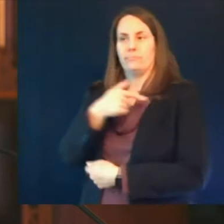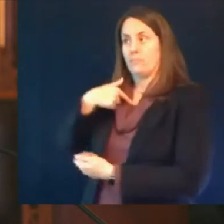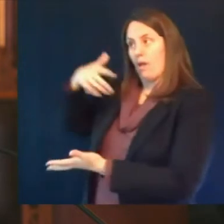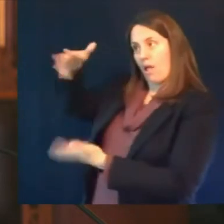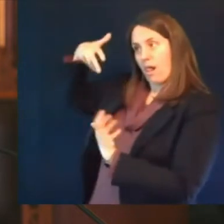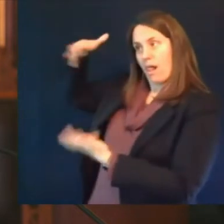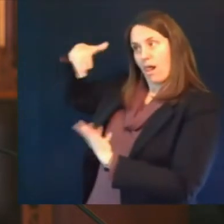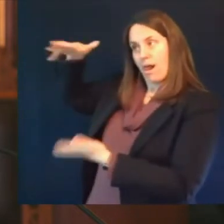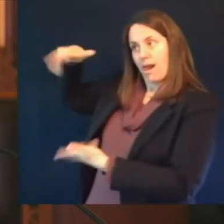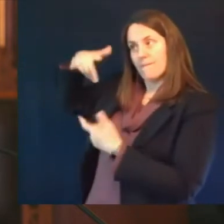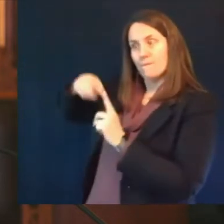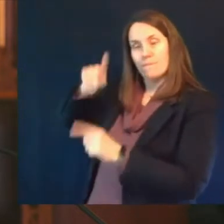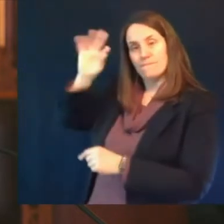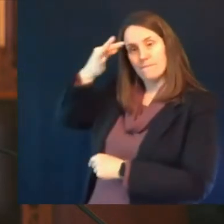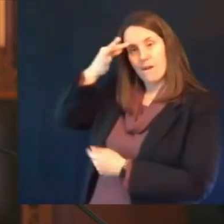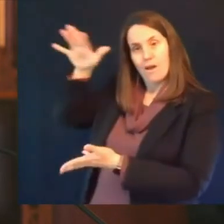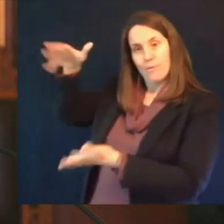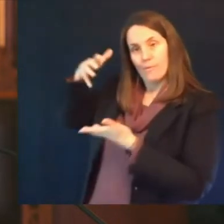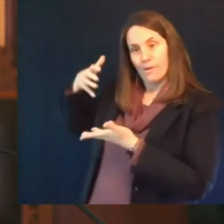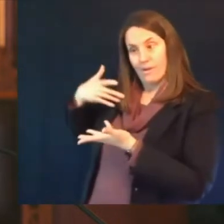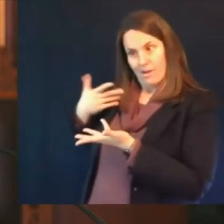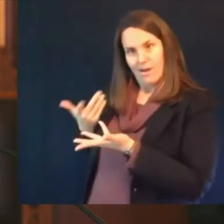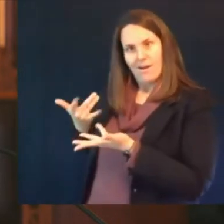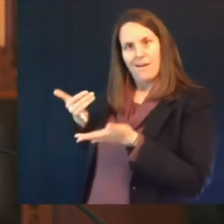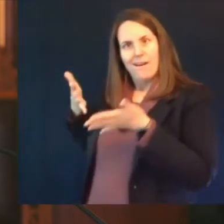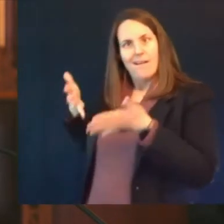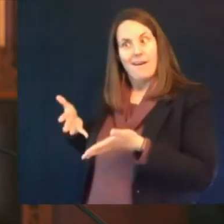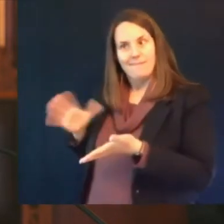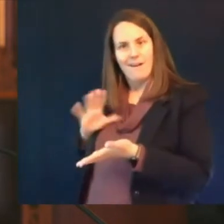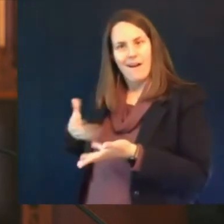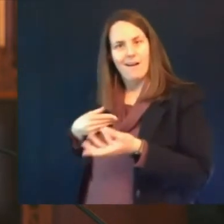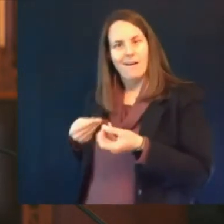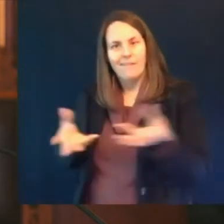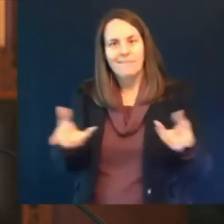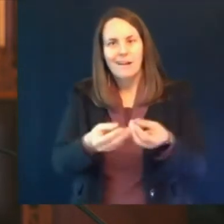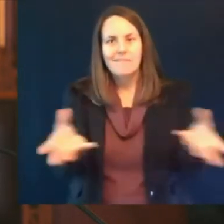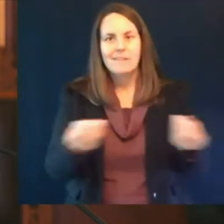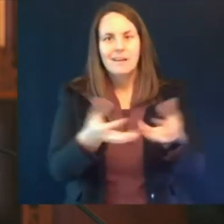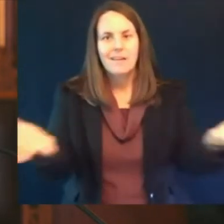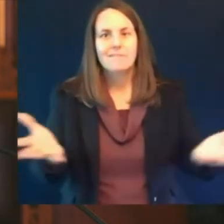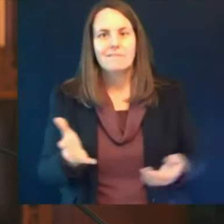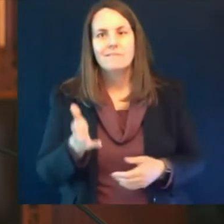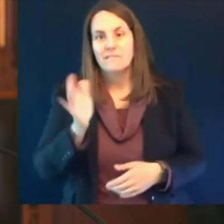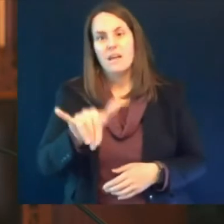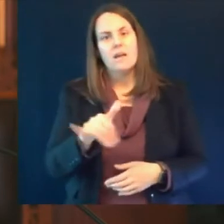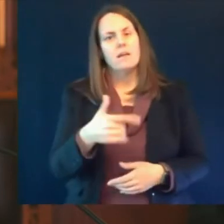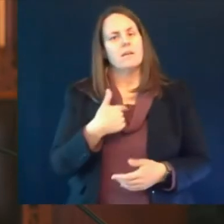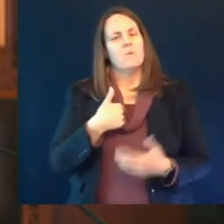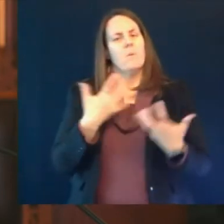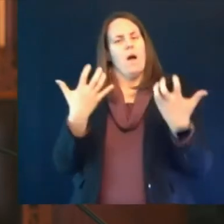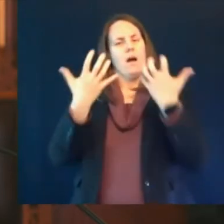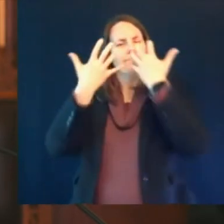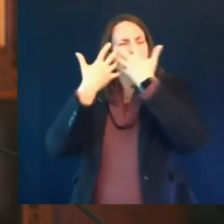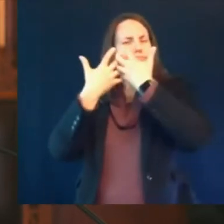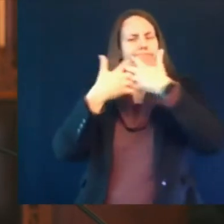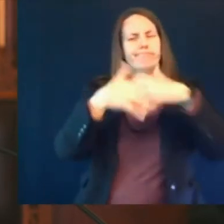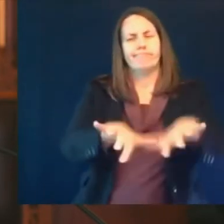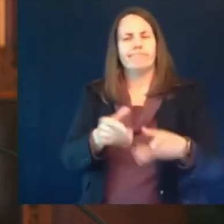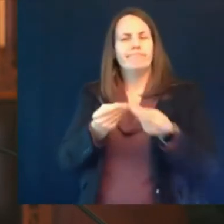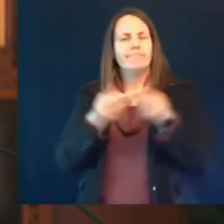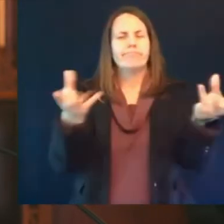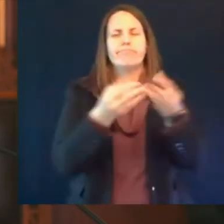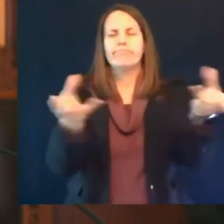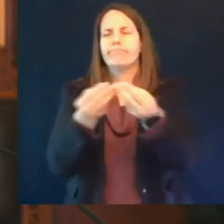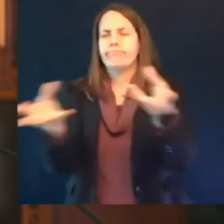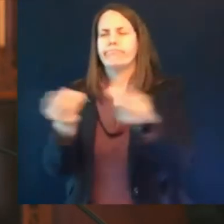this easier that has been the goal all along is to make it easy to get an appointment and get a vaccine so